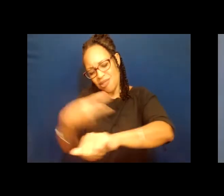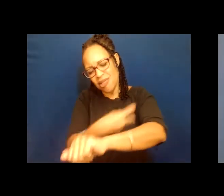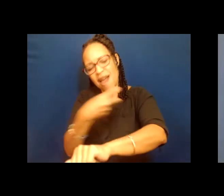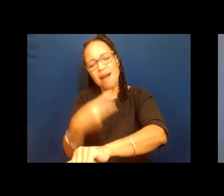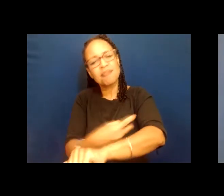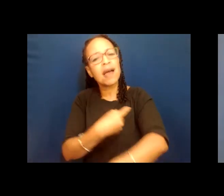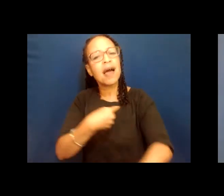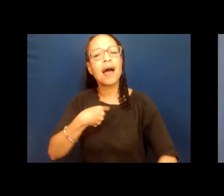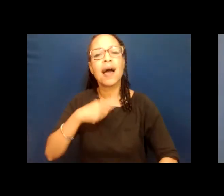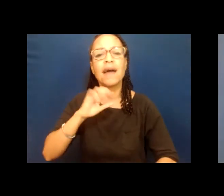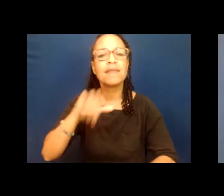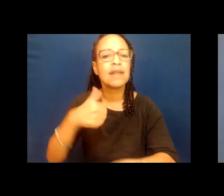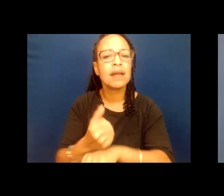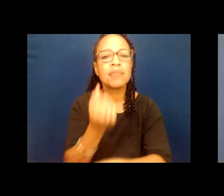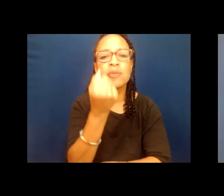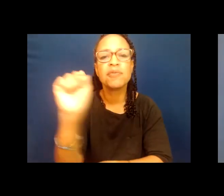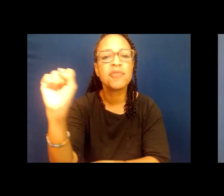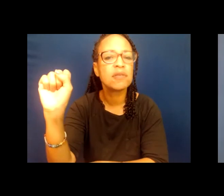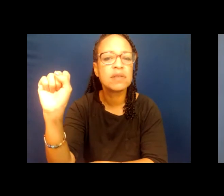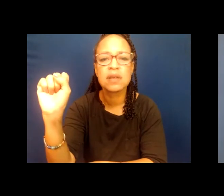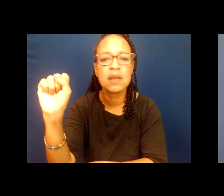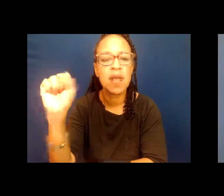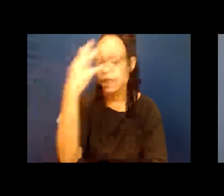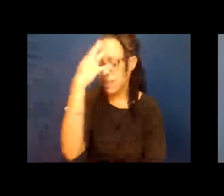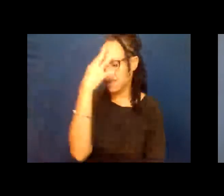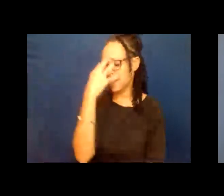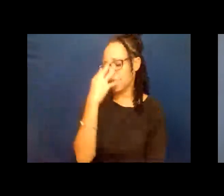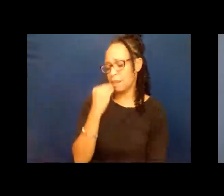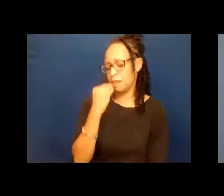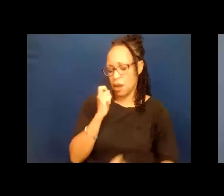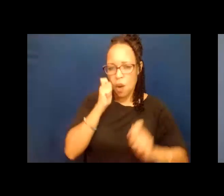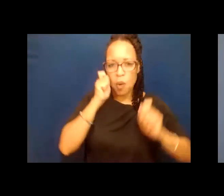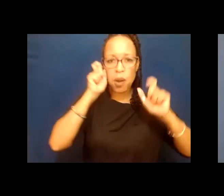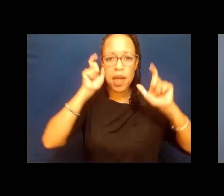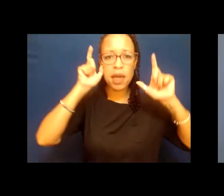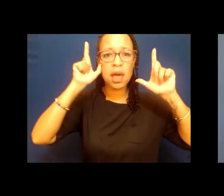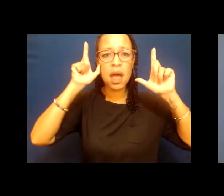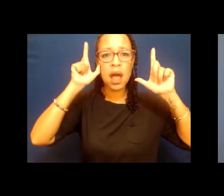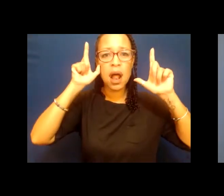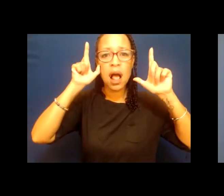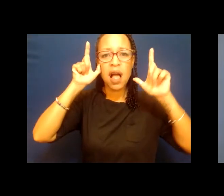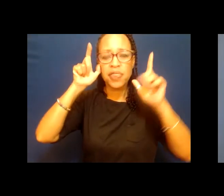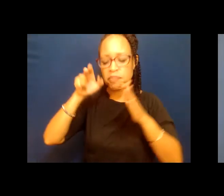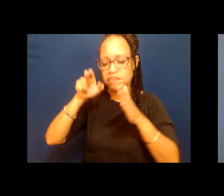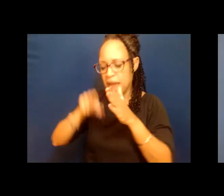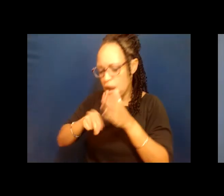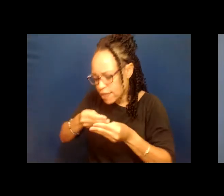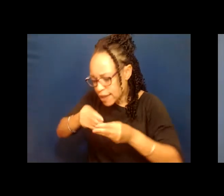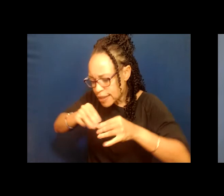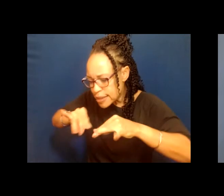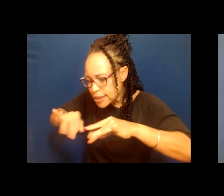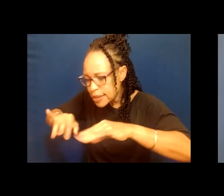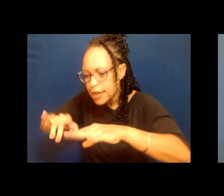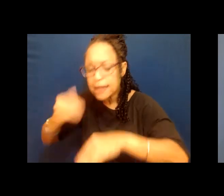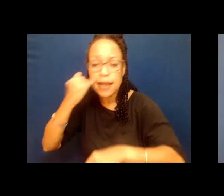planted the revolt. The sleeping are awake. The buried were seeds, and if it takes